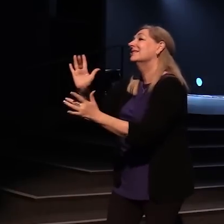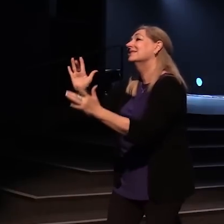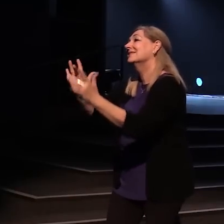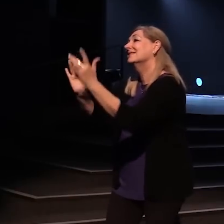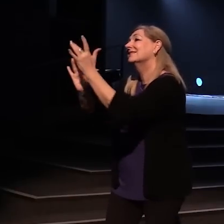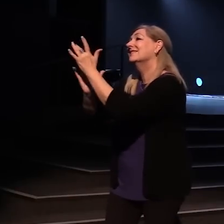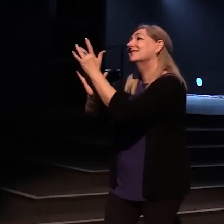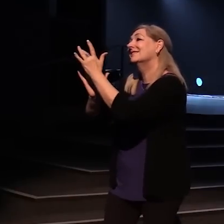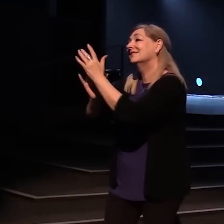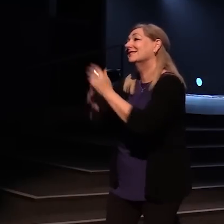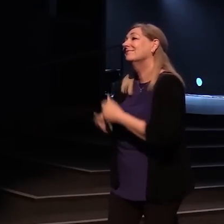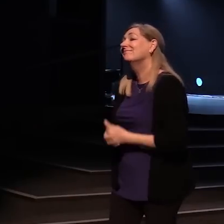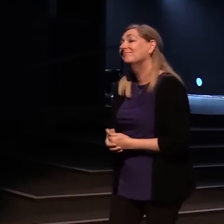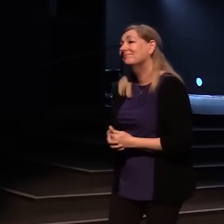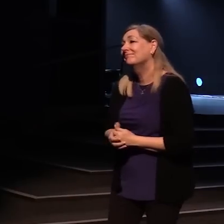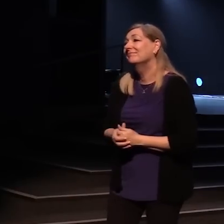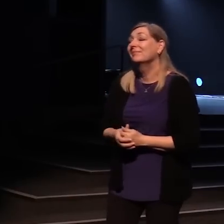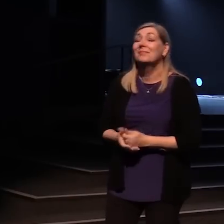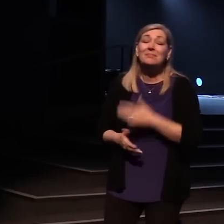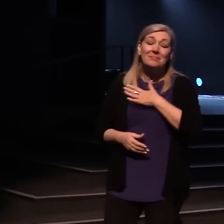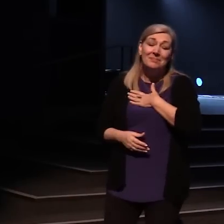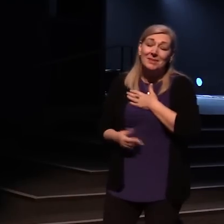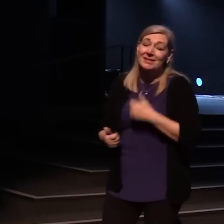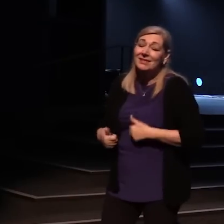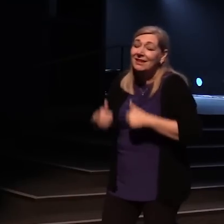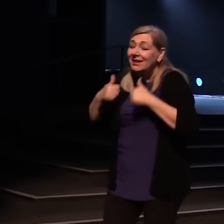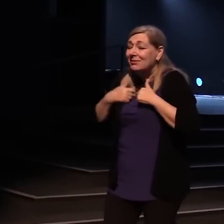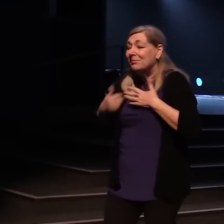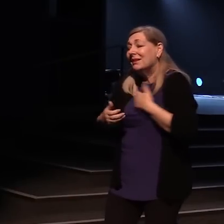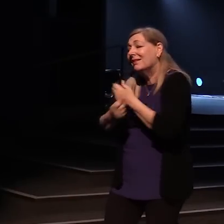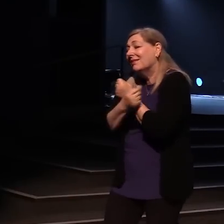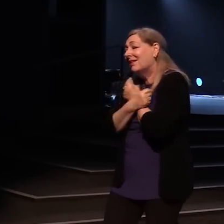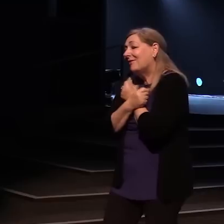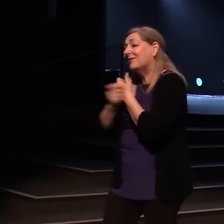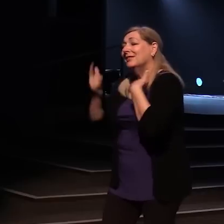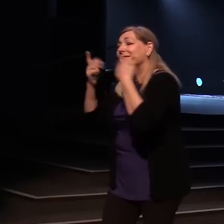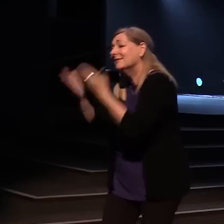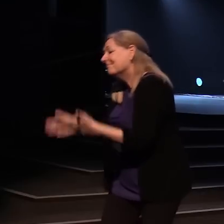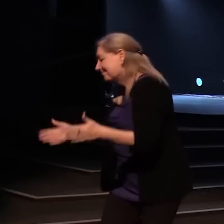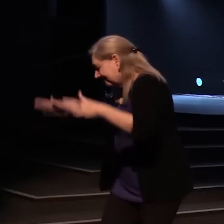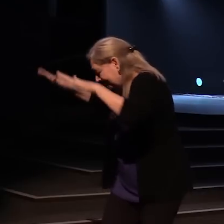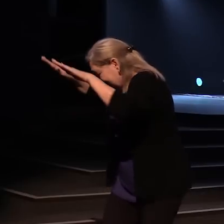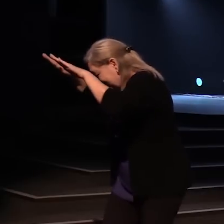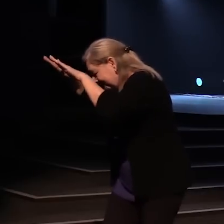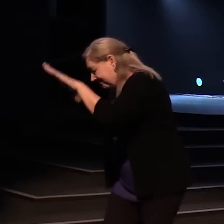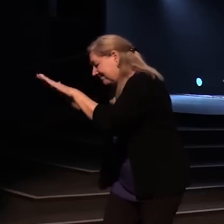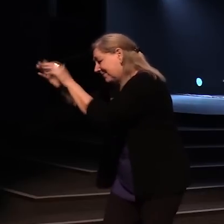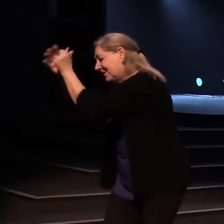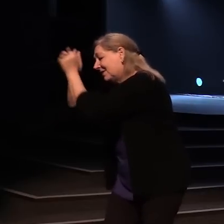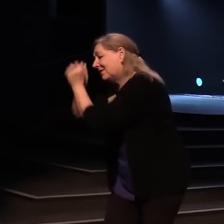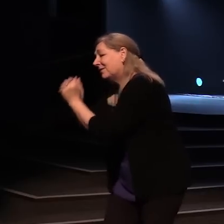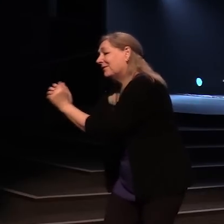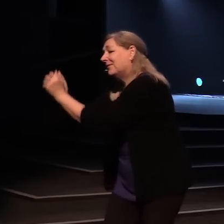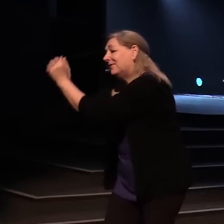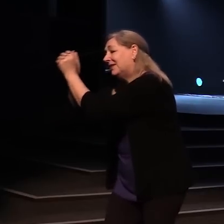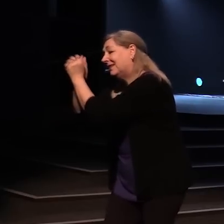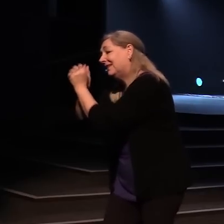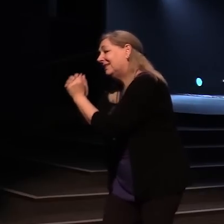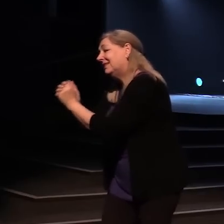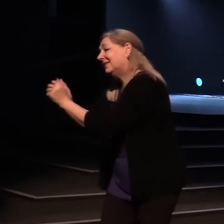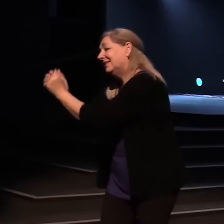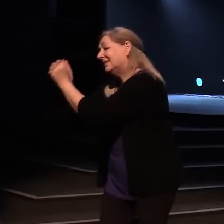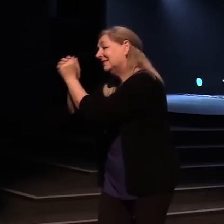My life, my life poured out at your